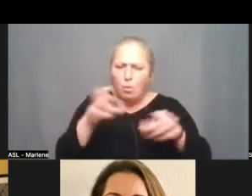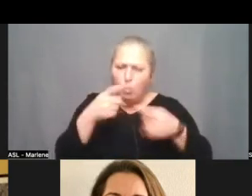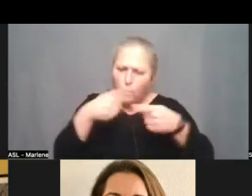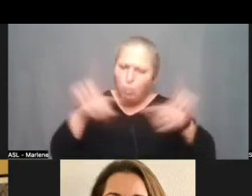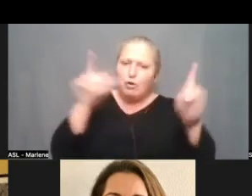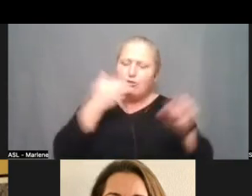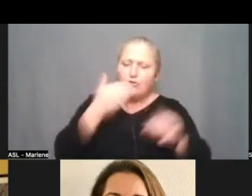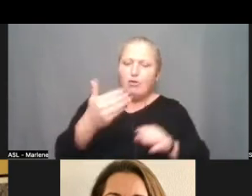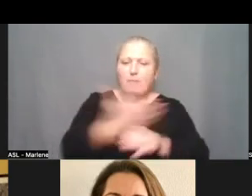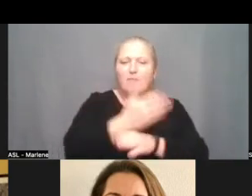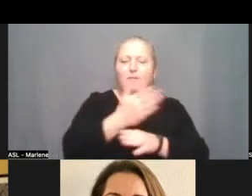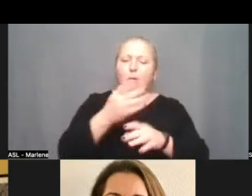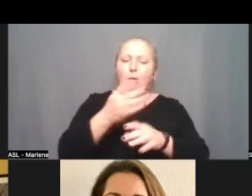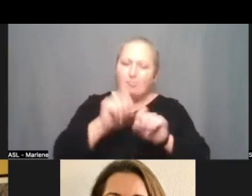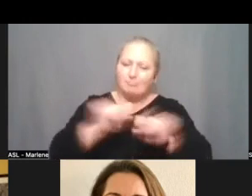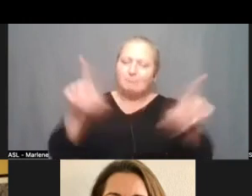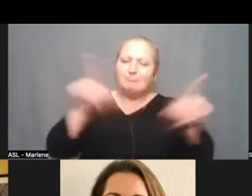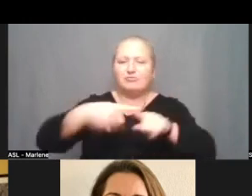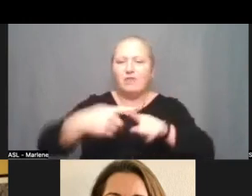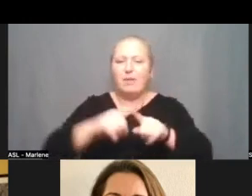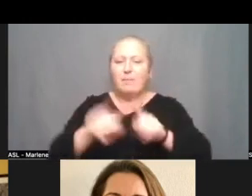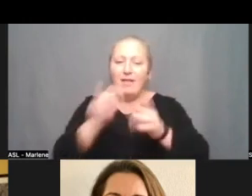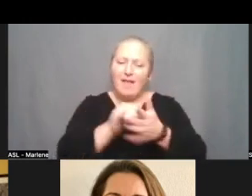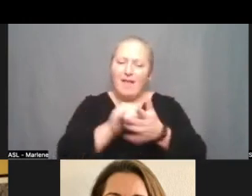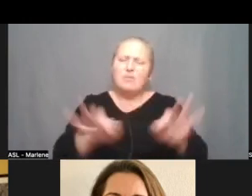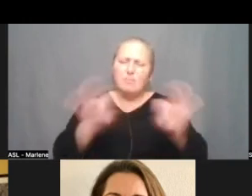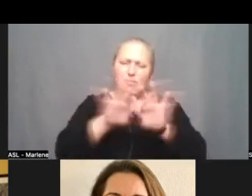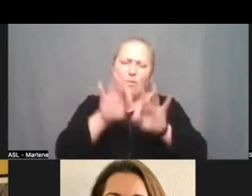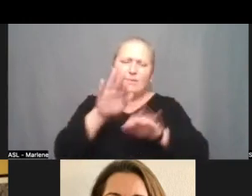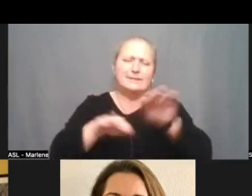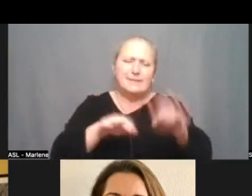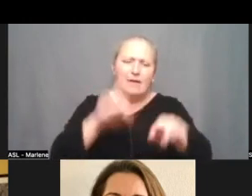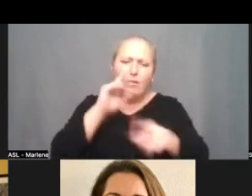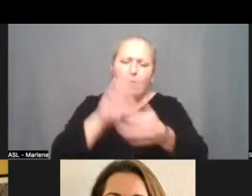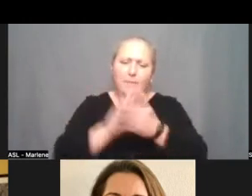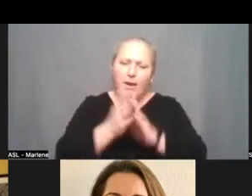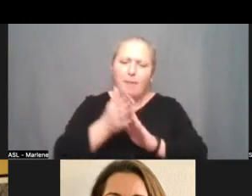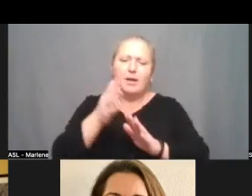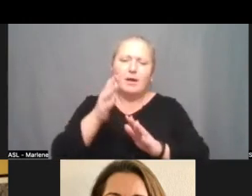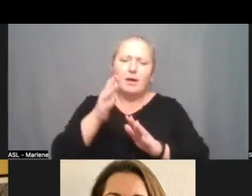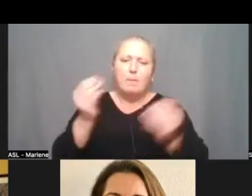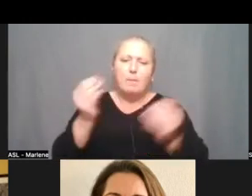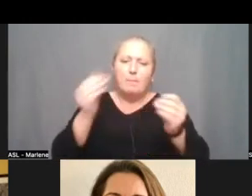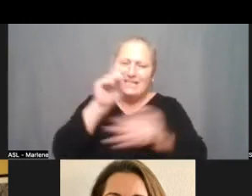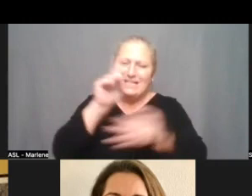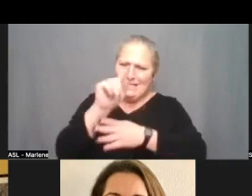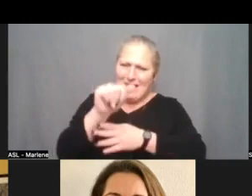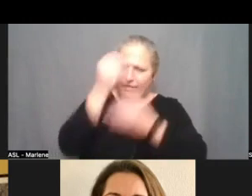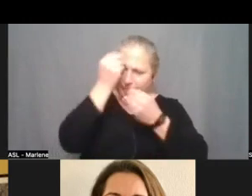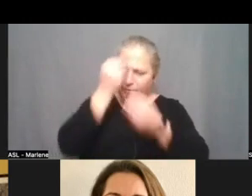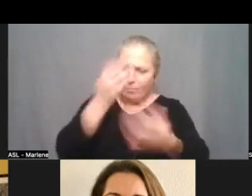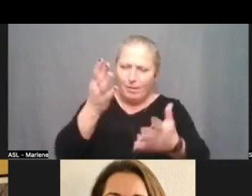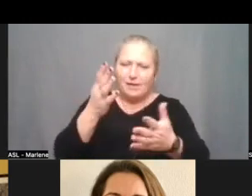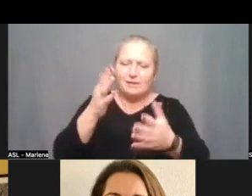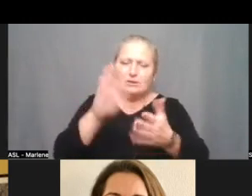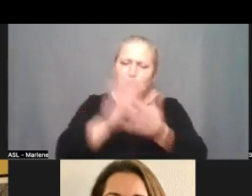but we felt that that was an important step to becoming a very data-informed school district and a very transparent school